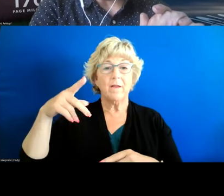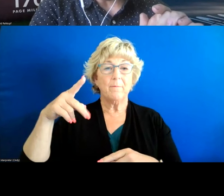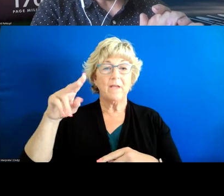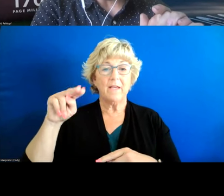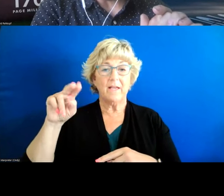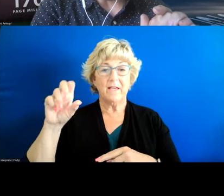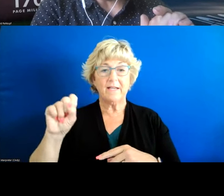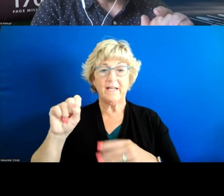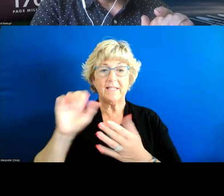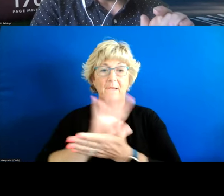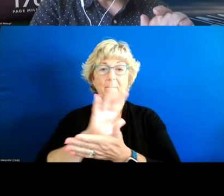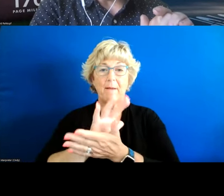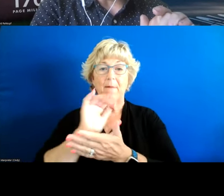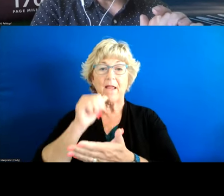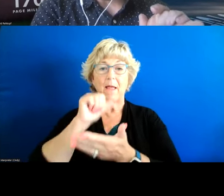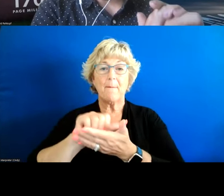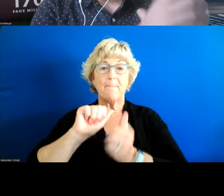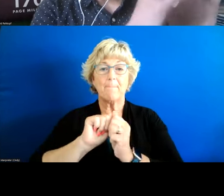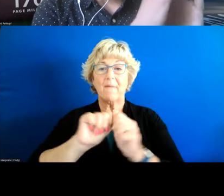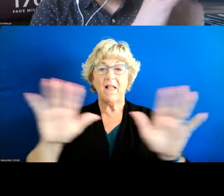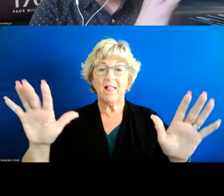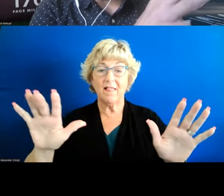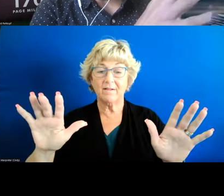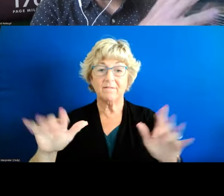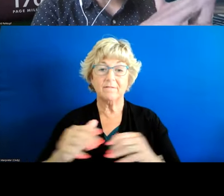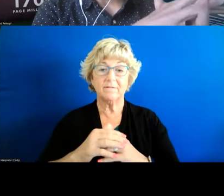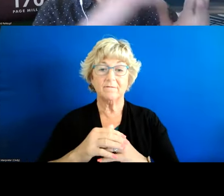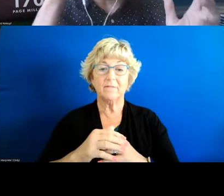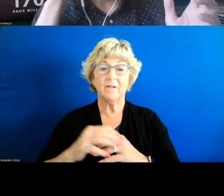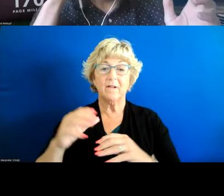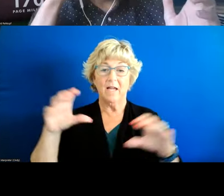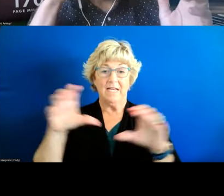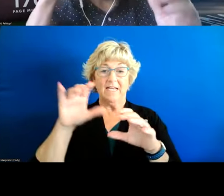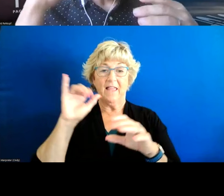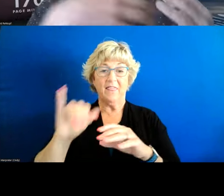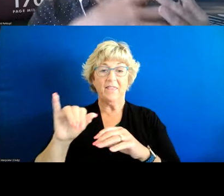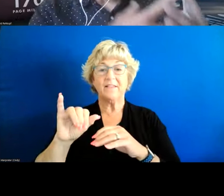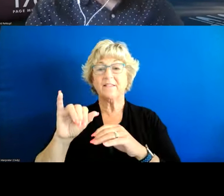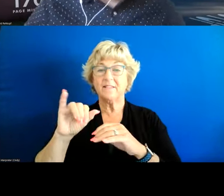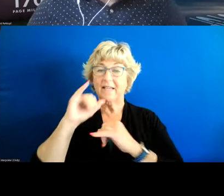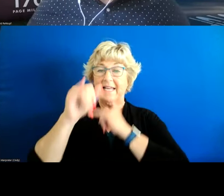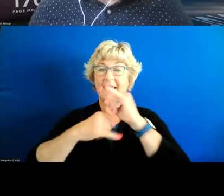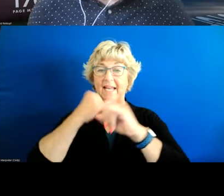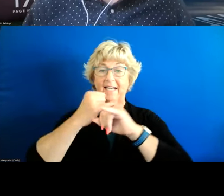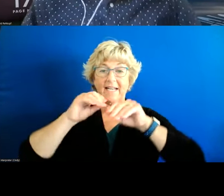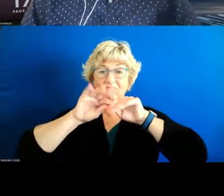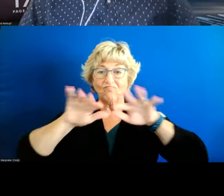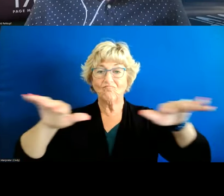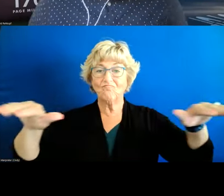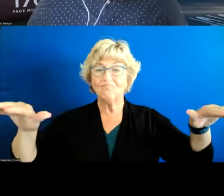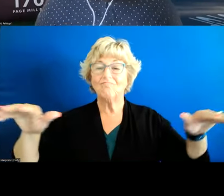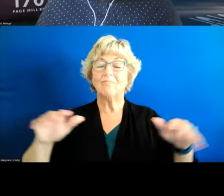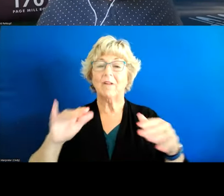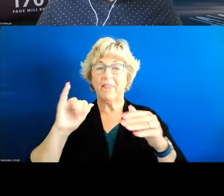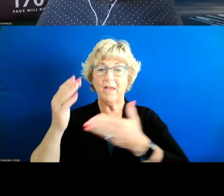happy to email to anyone um as well which did this internationally so um this was all work that was done as part